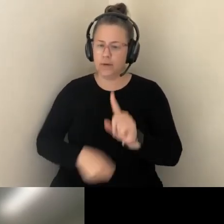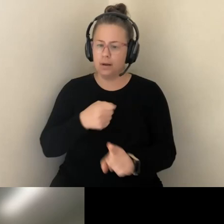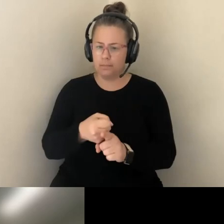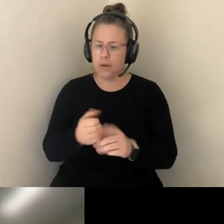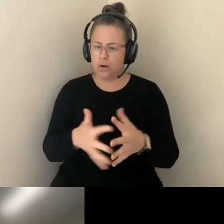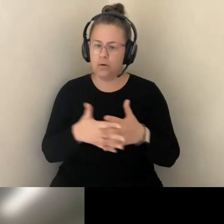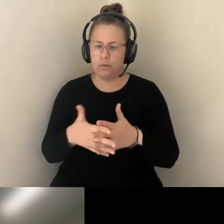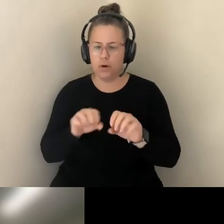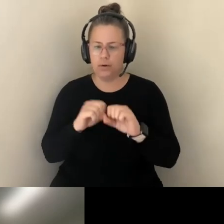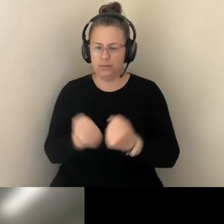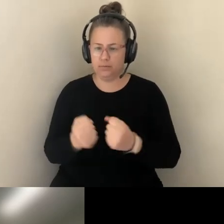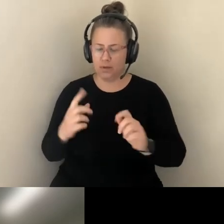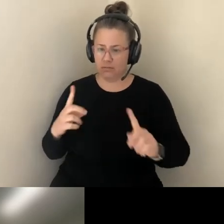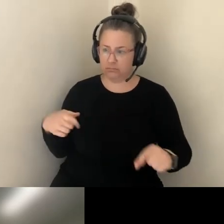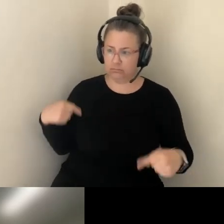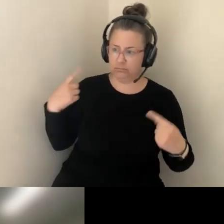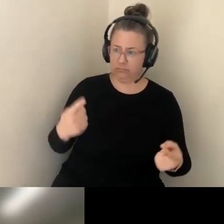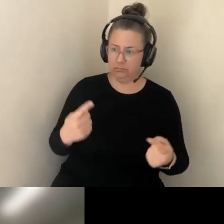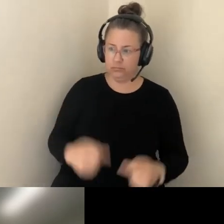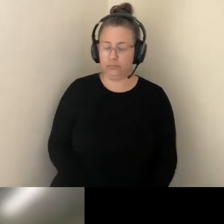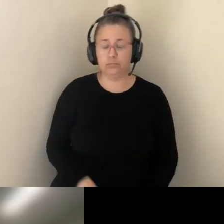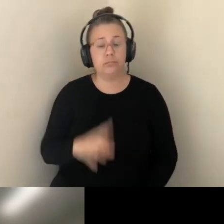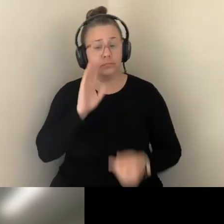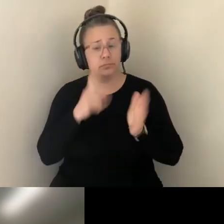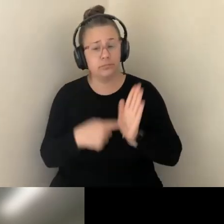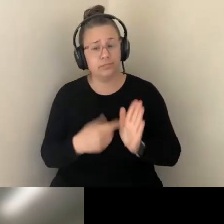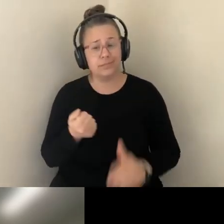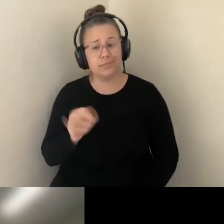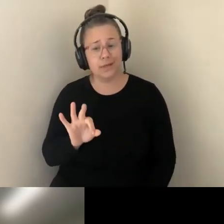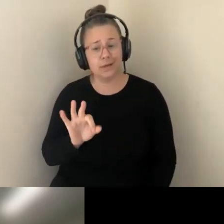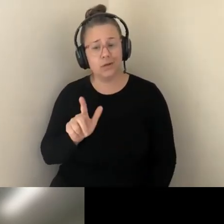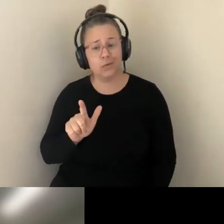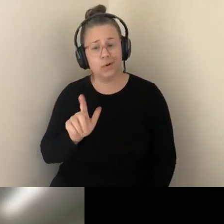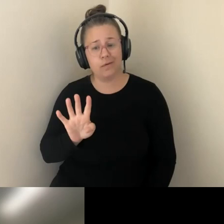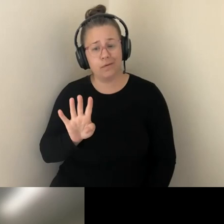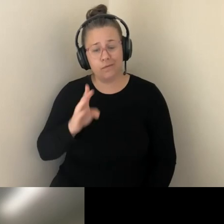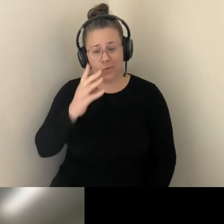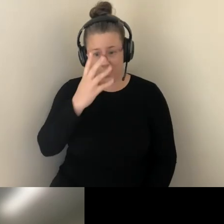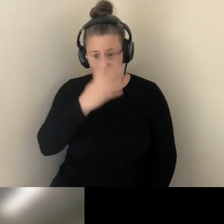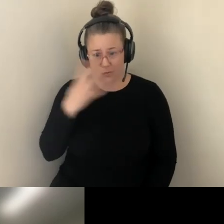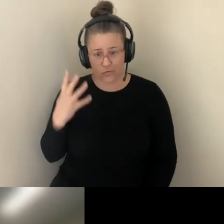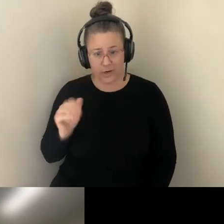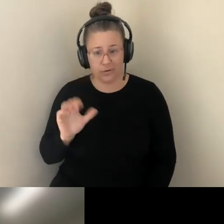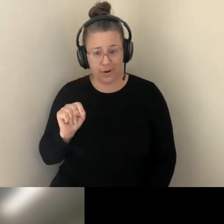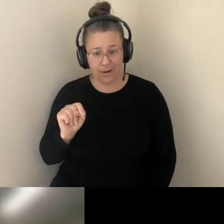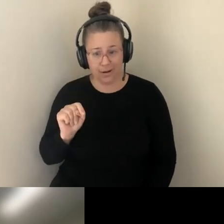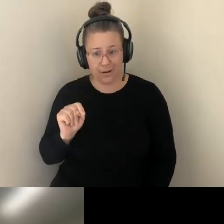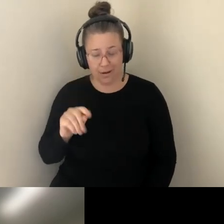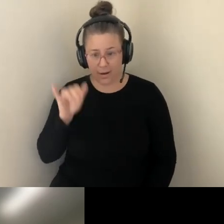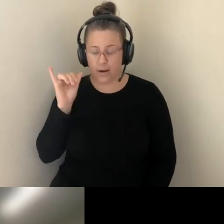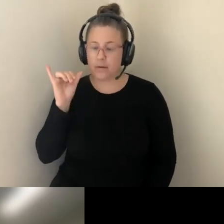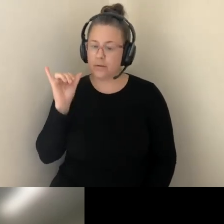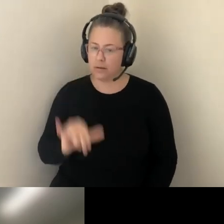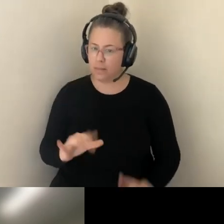1924 IMMIGRATION ACT, WHICH DRAMATICALLY RESTRICTED IMMIGRANTS WITH A QUOTA SYSTEM COMING FROM